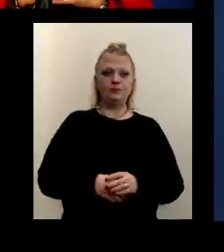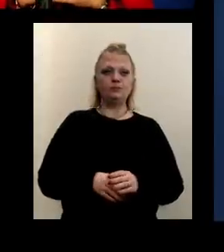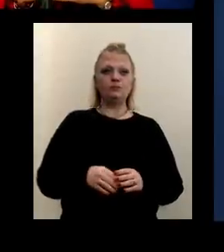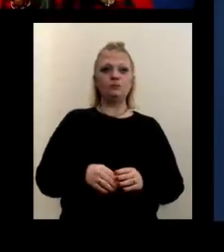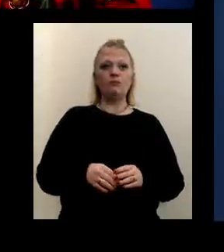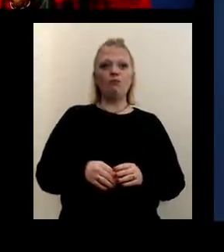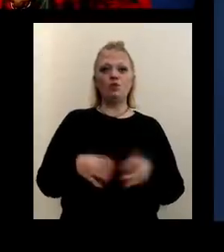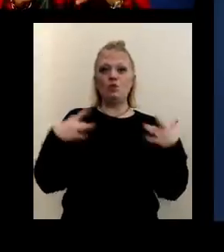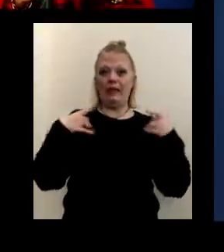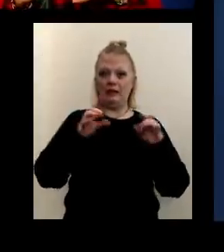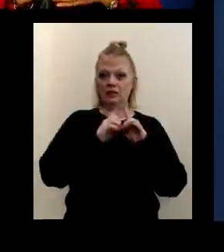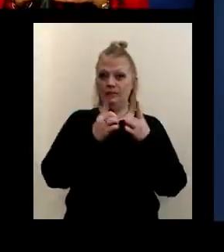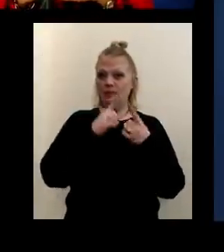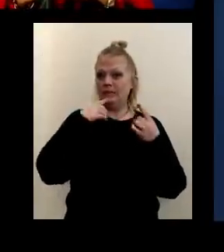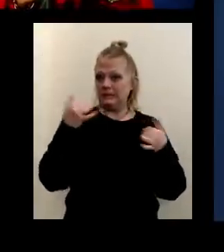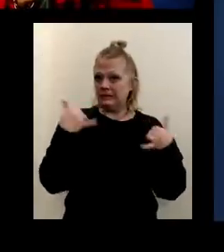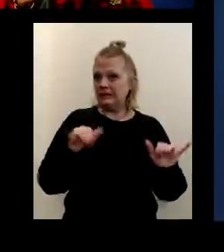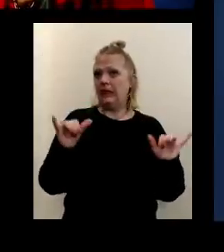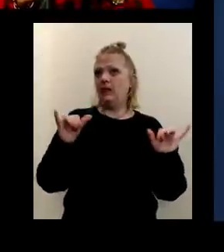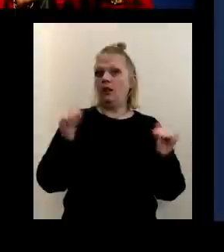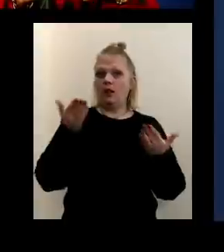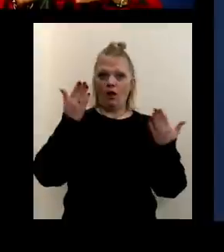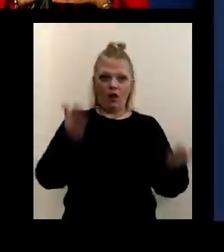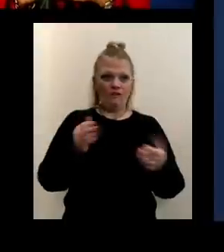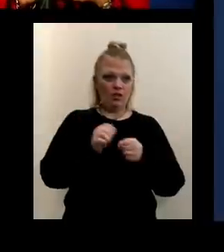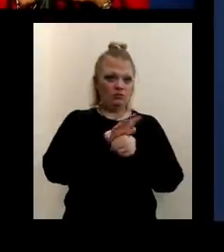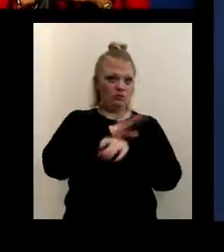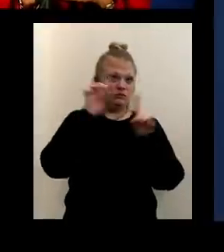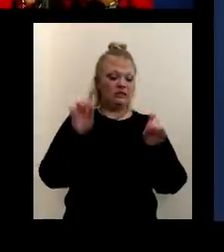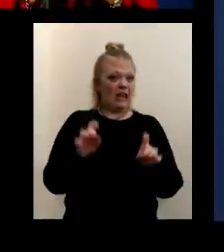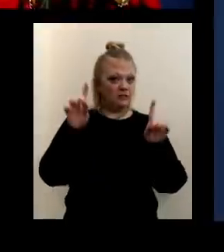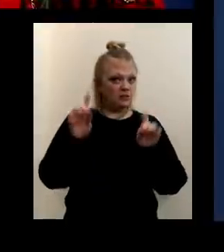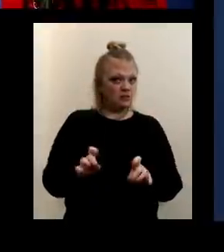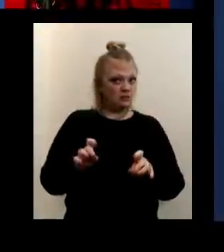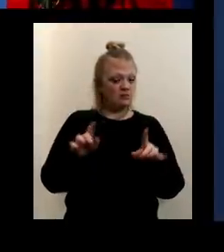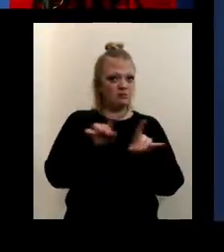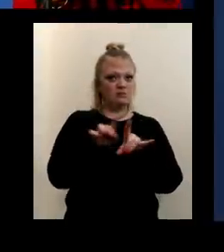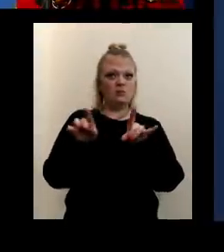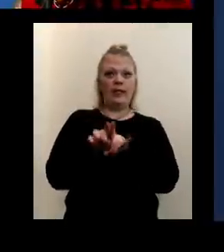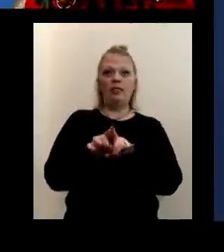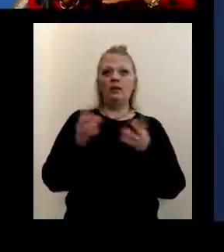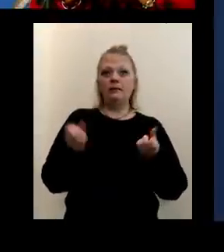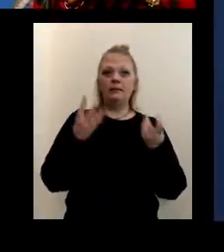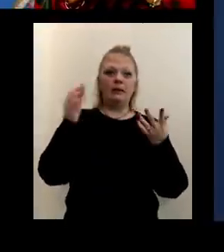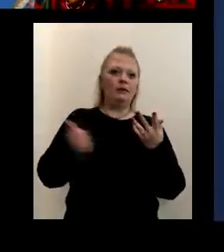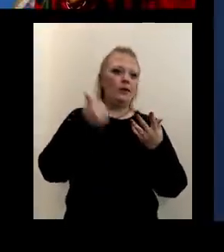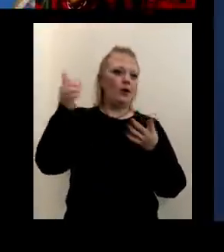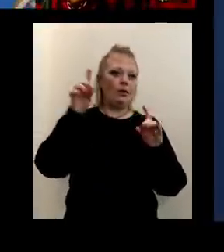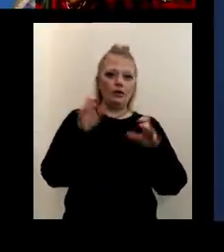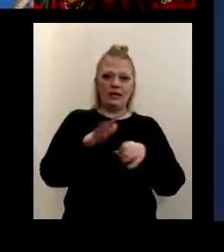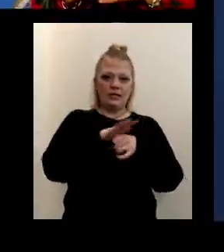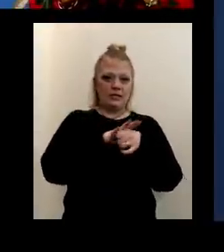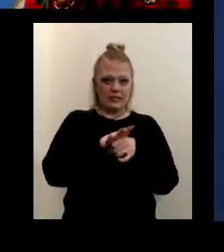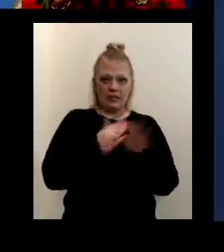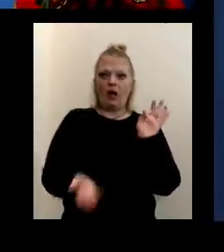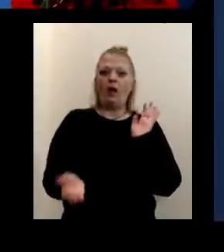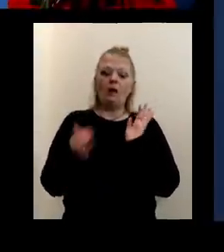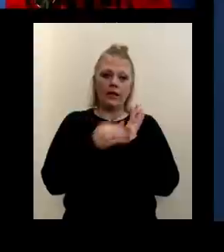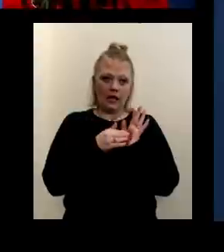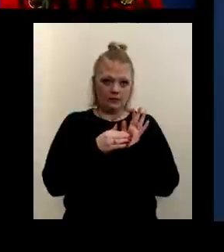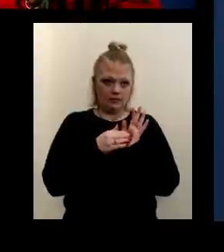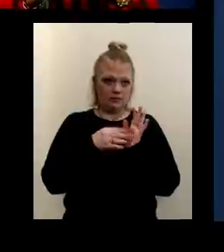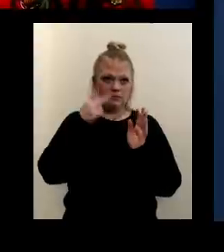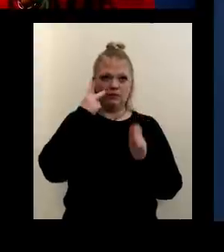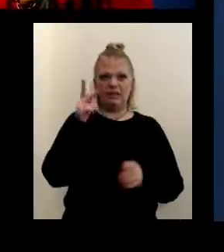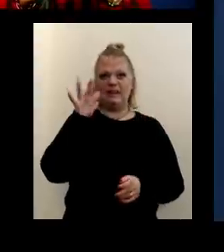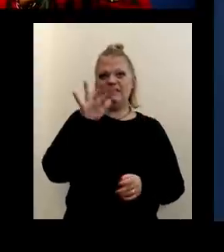Department is still doing, offering COVID-19 testing as well as many other testing sites. Again, we're seeing, you